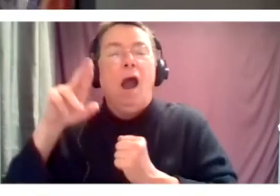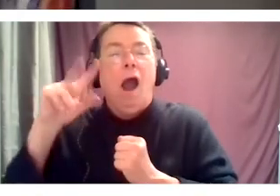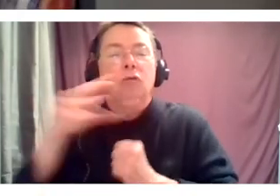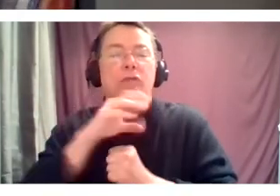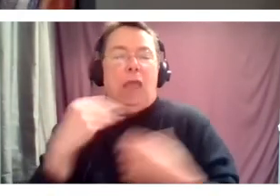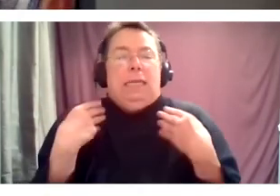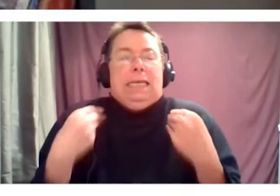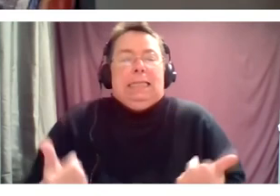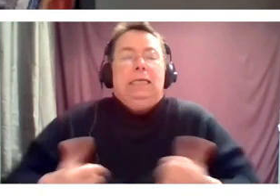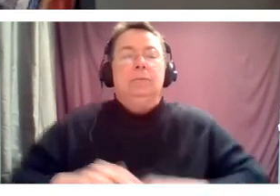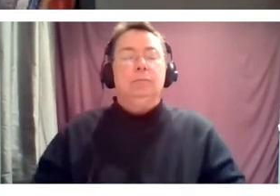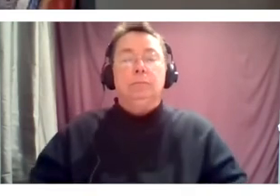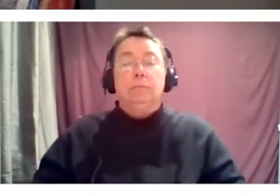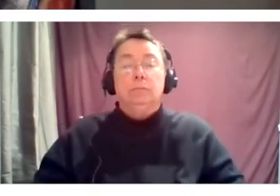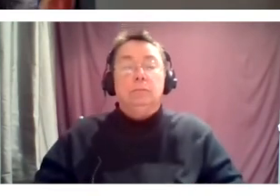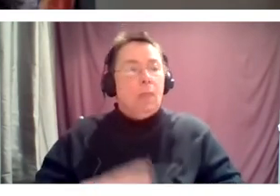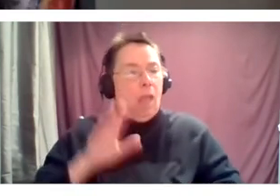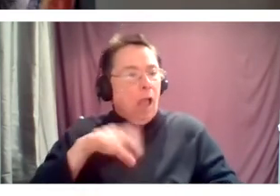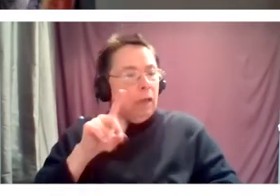Anyone else? A hope for the future?